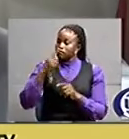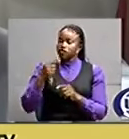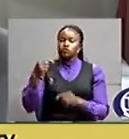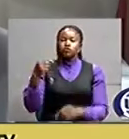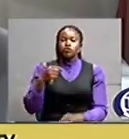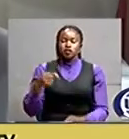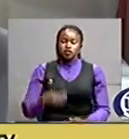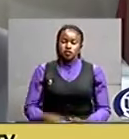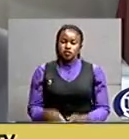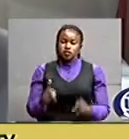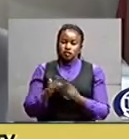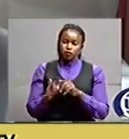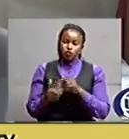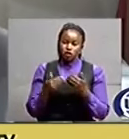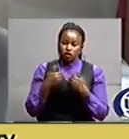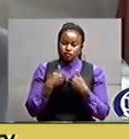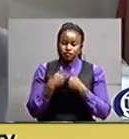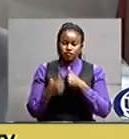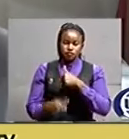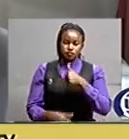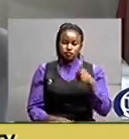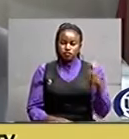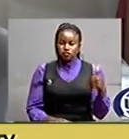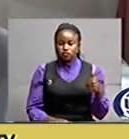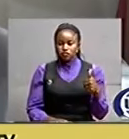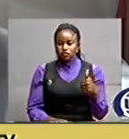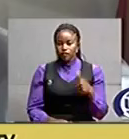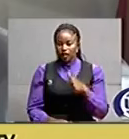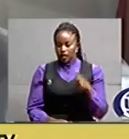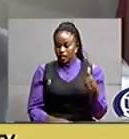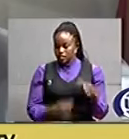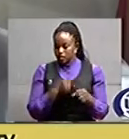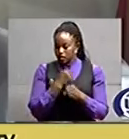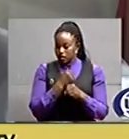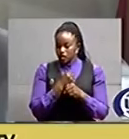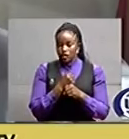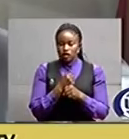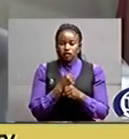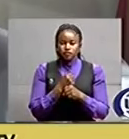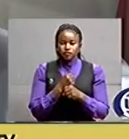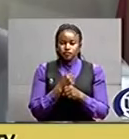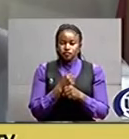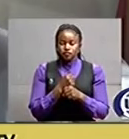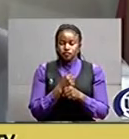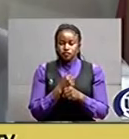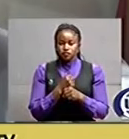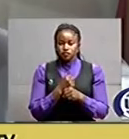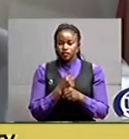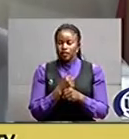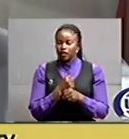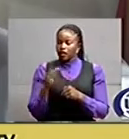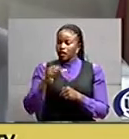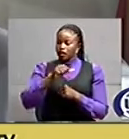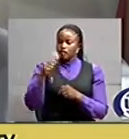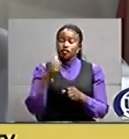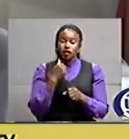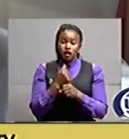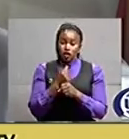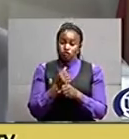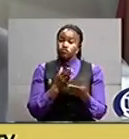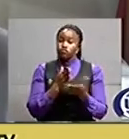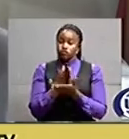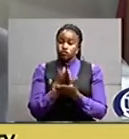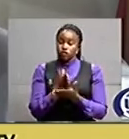Then have another case. You can call this girl, who I didn't want to mention it, but I think this is the reality.